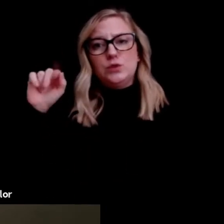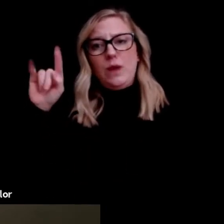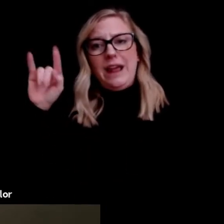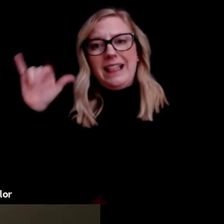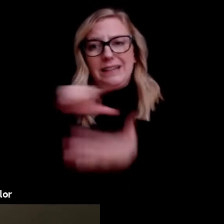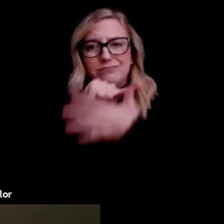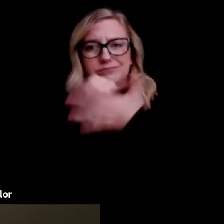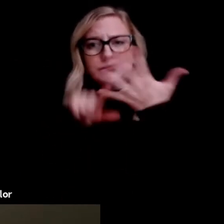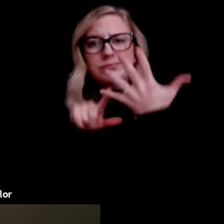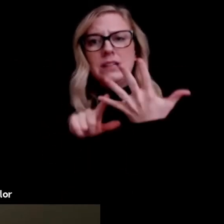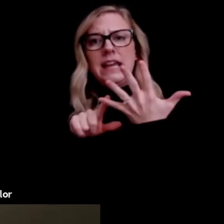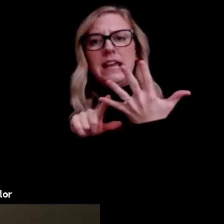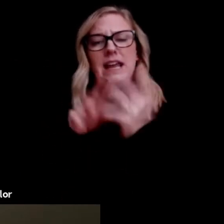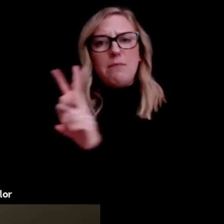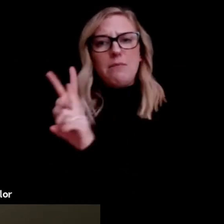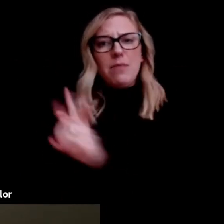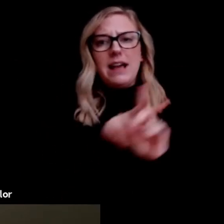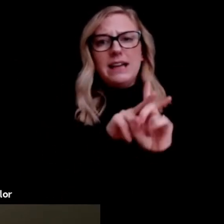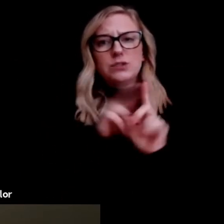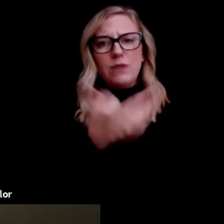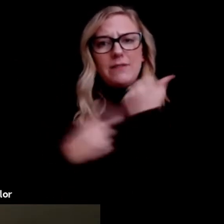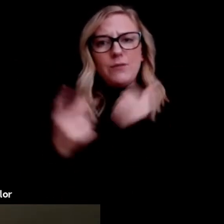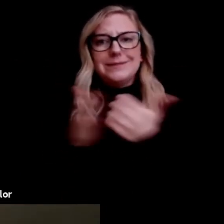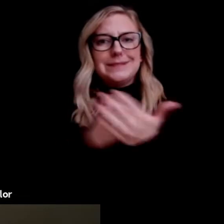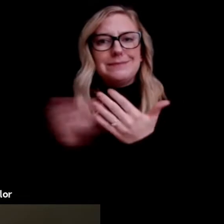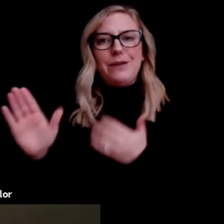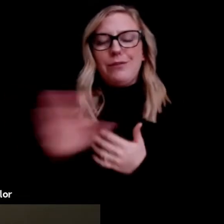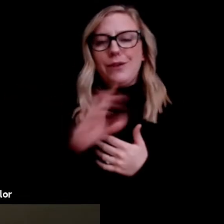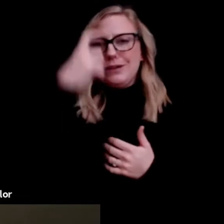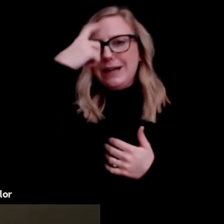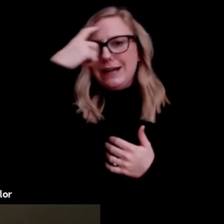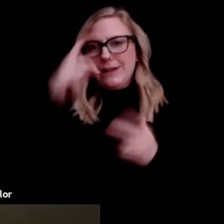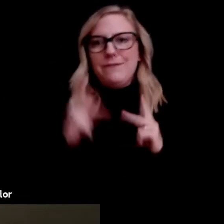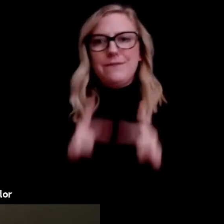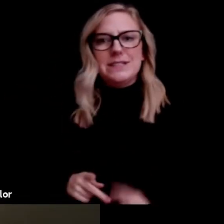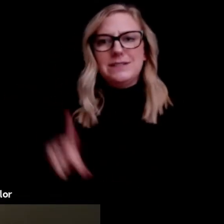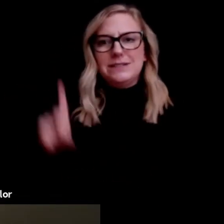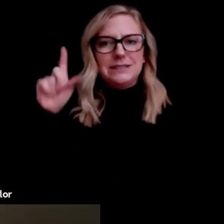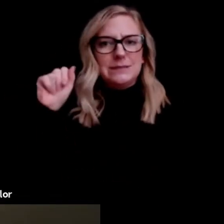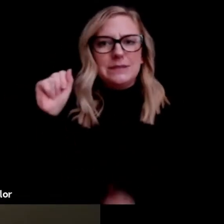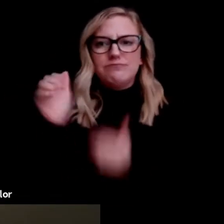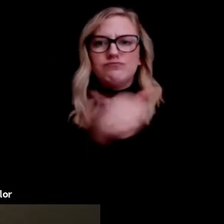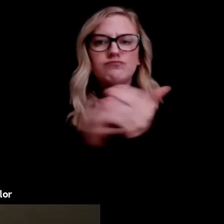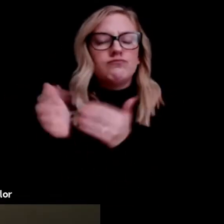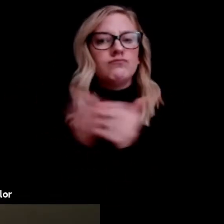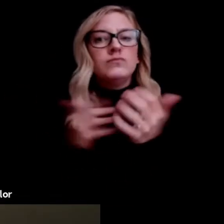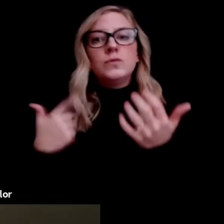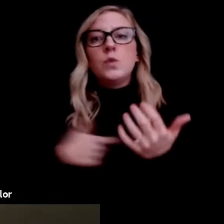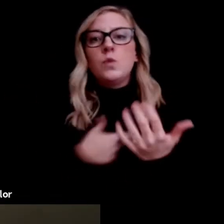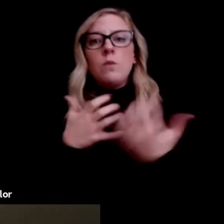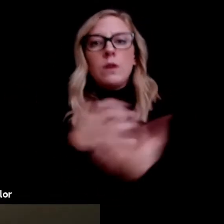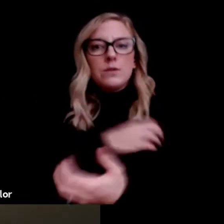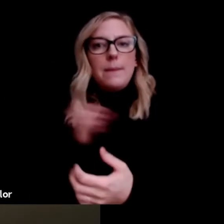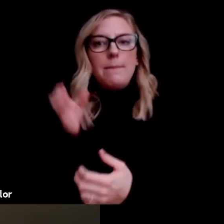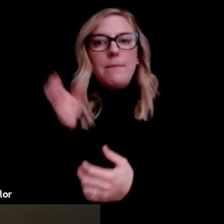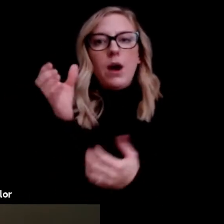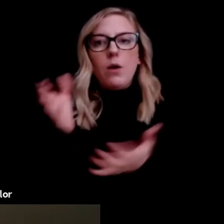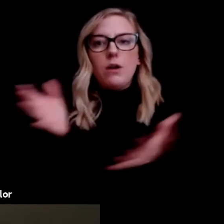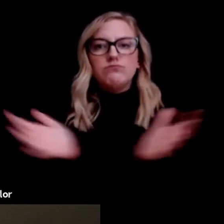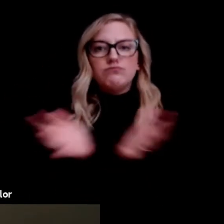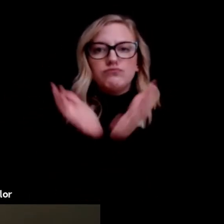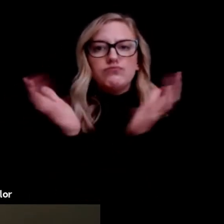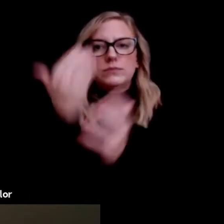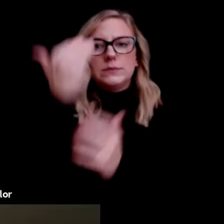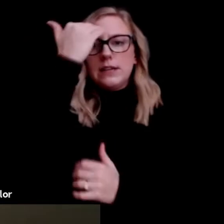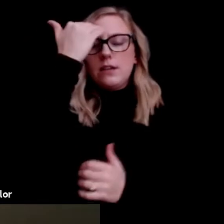cognitive or physical ability. So, we want to really empower and increase that knowledge and let